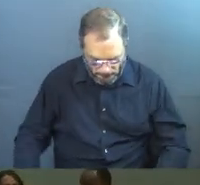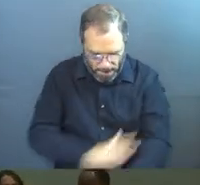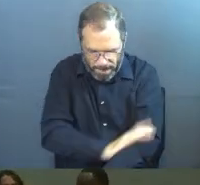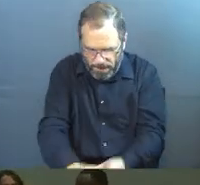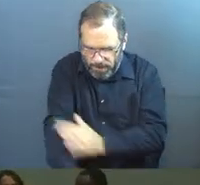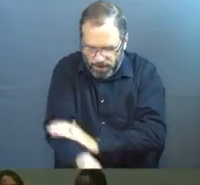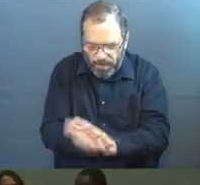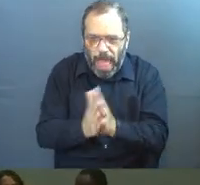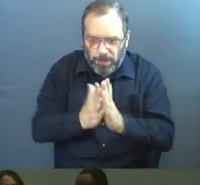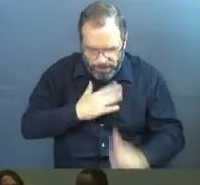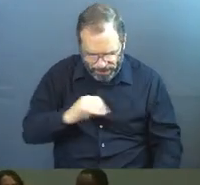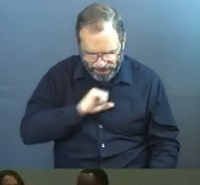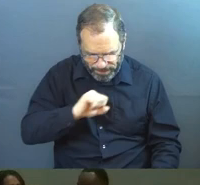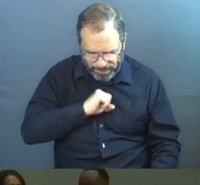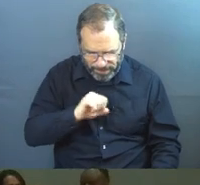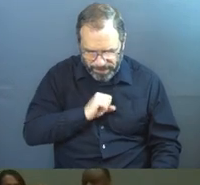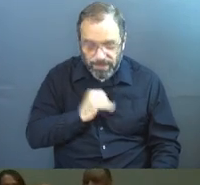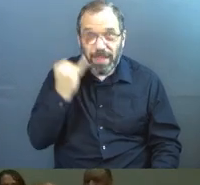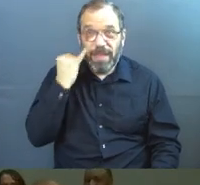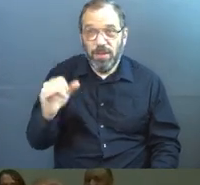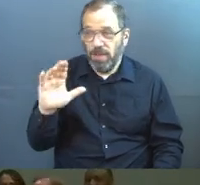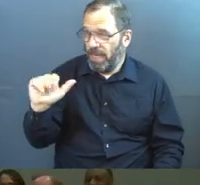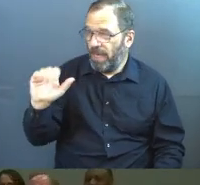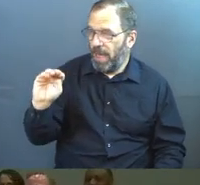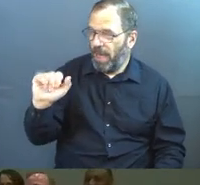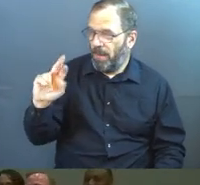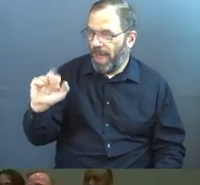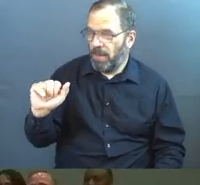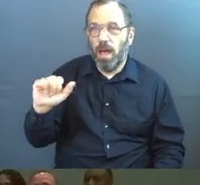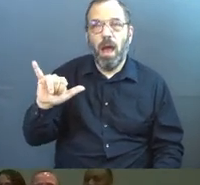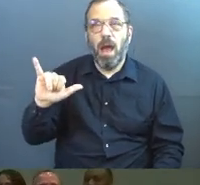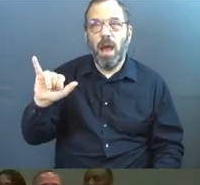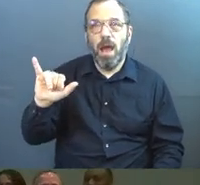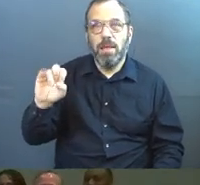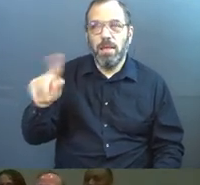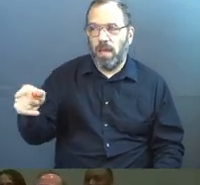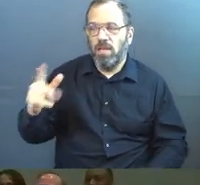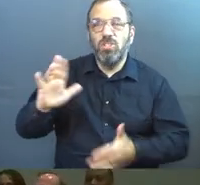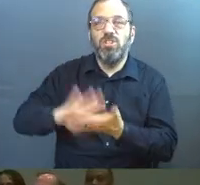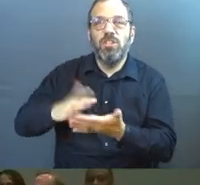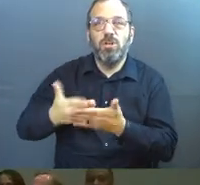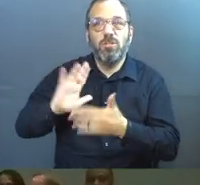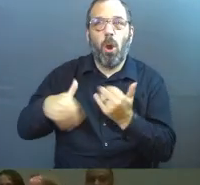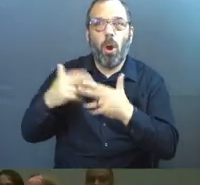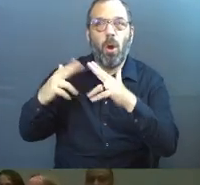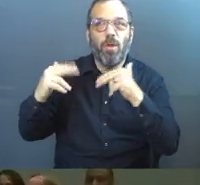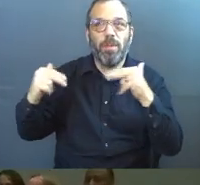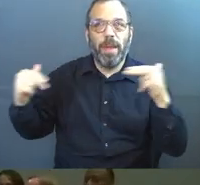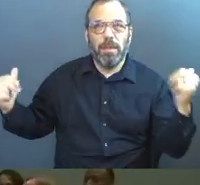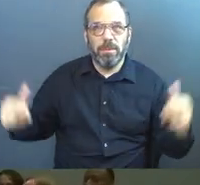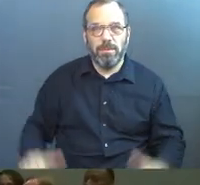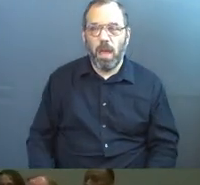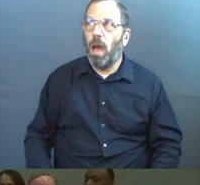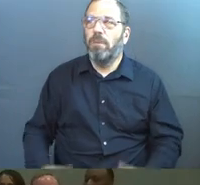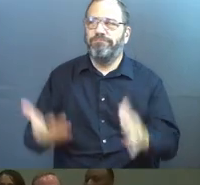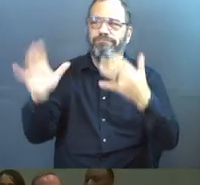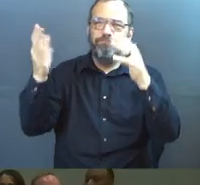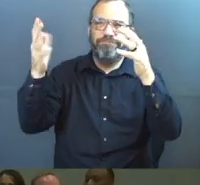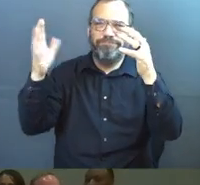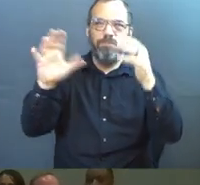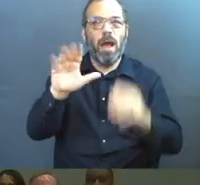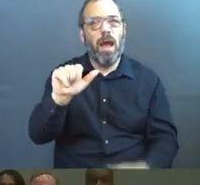If you see Amanda Young later, give her a hug. She cooked all the bacon for us. Woo.